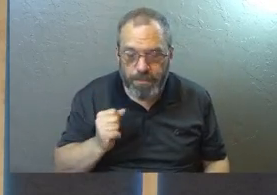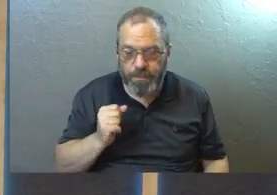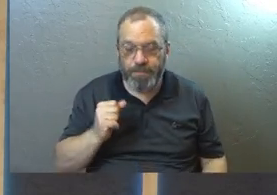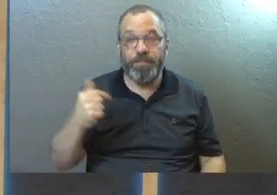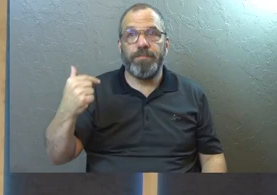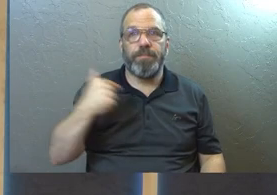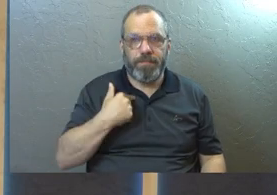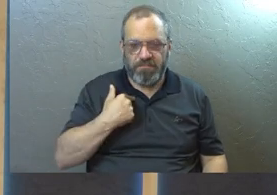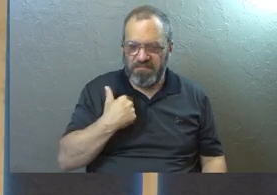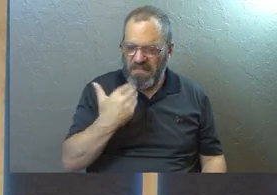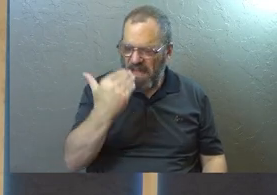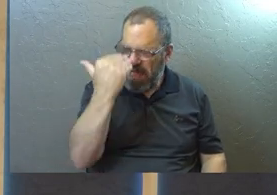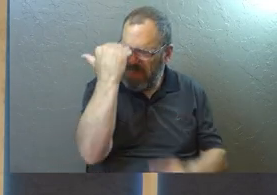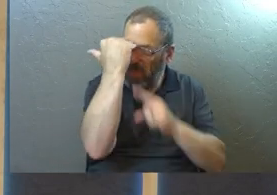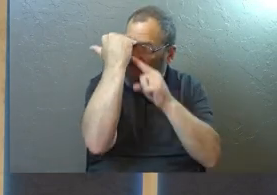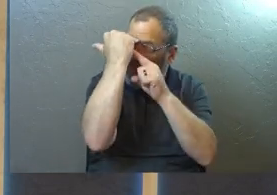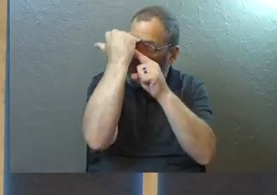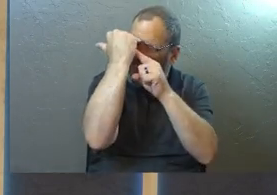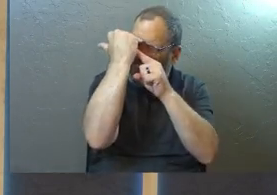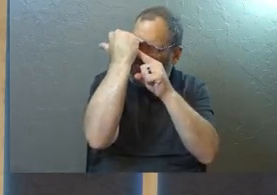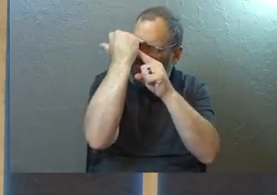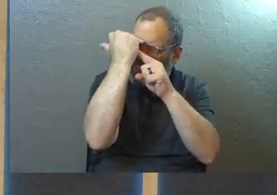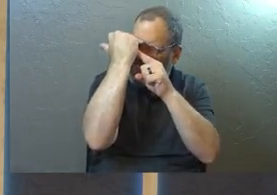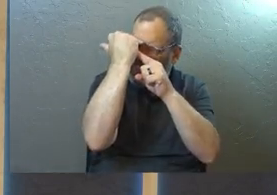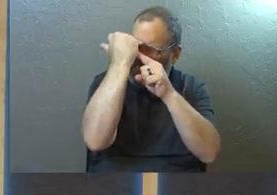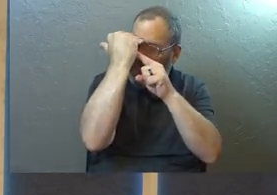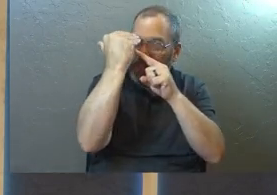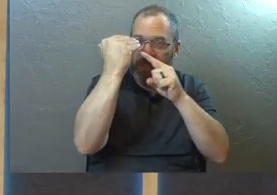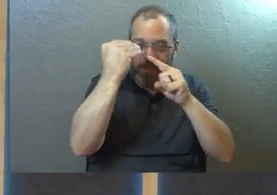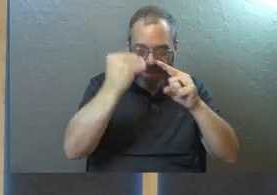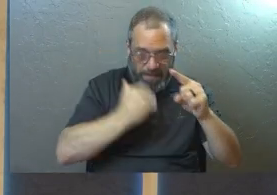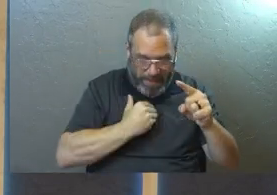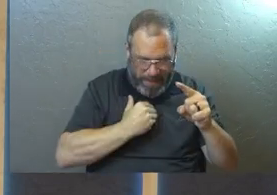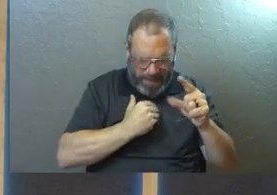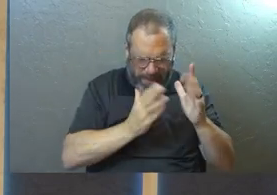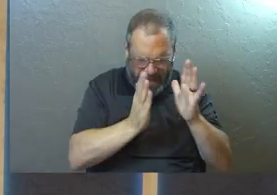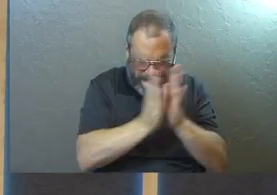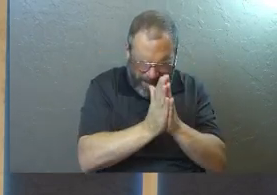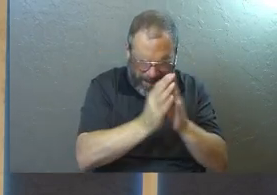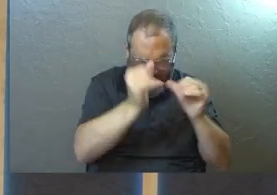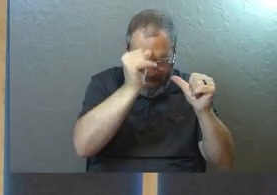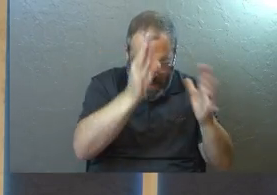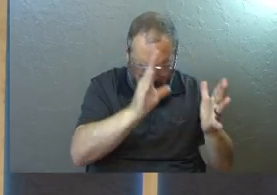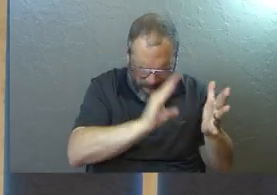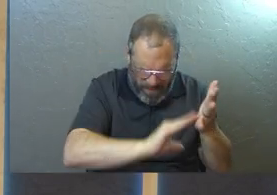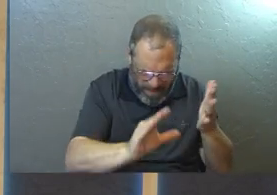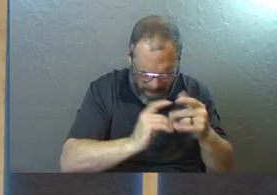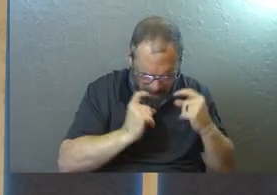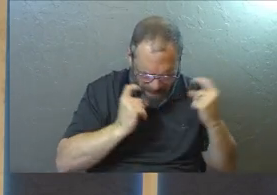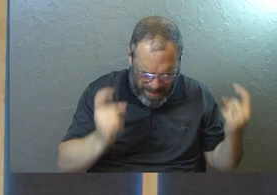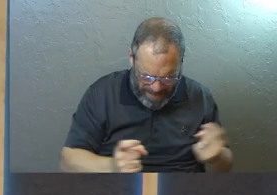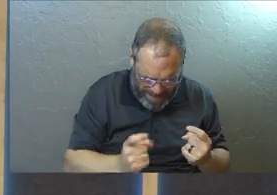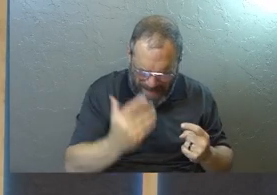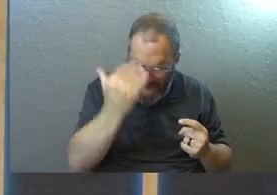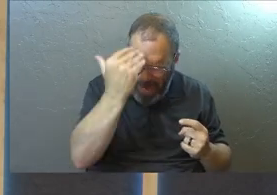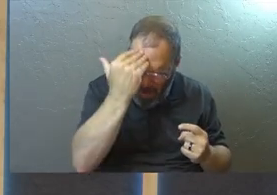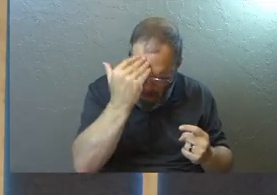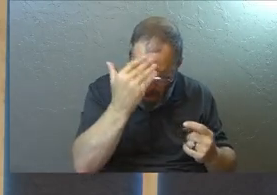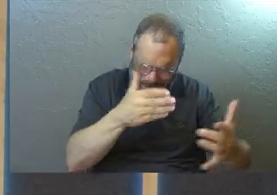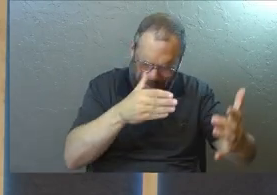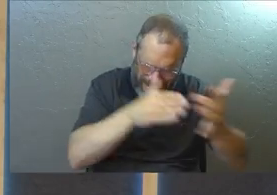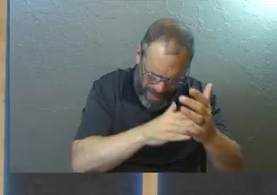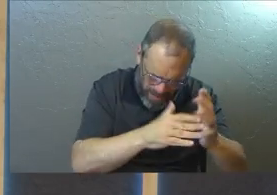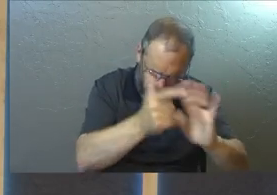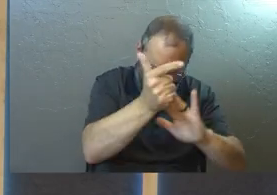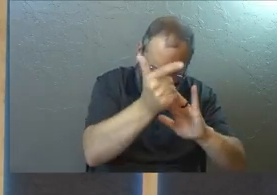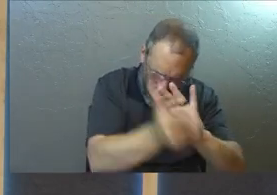Where I knew consciously that what I had done against God, against